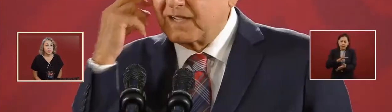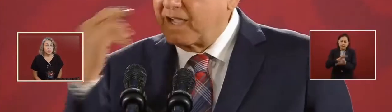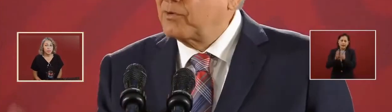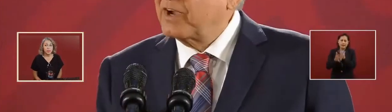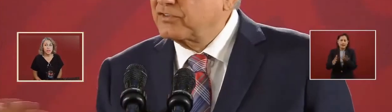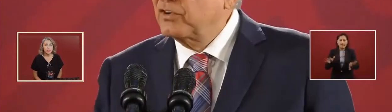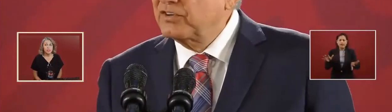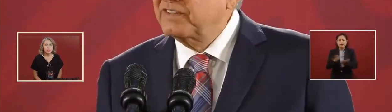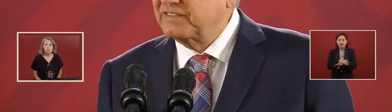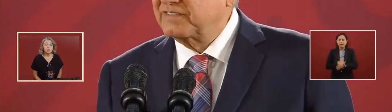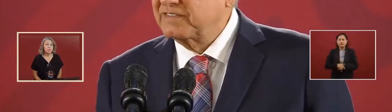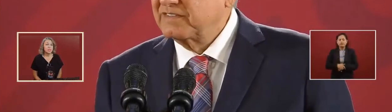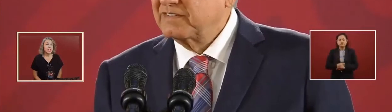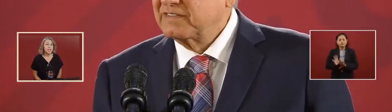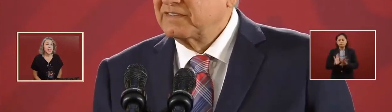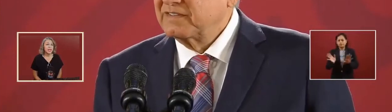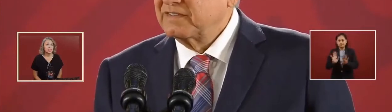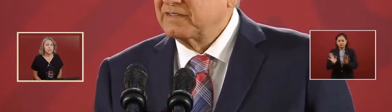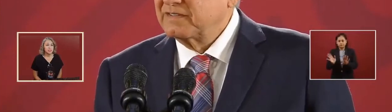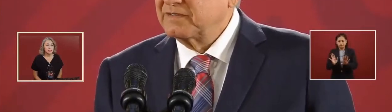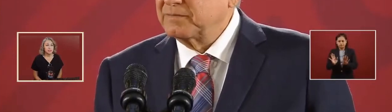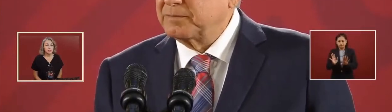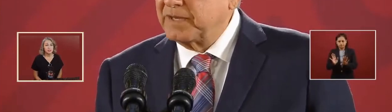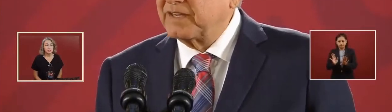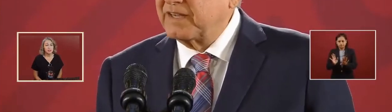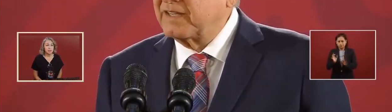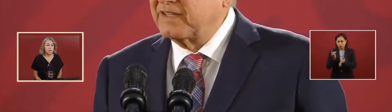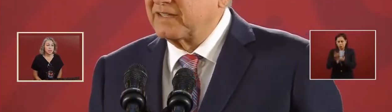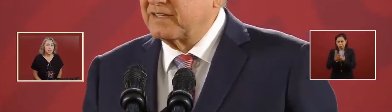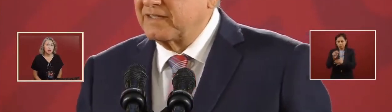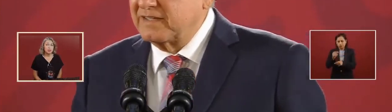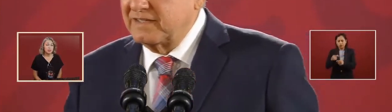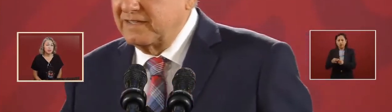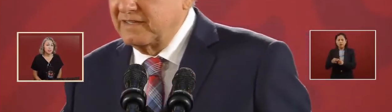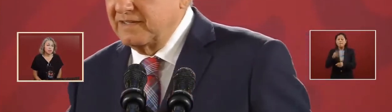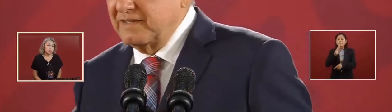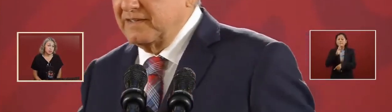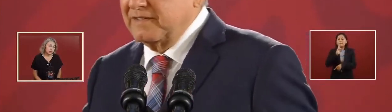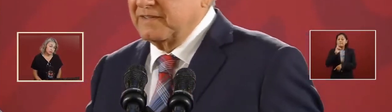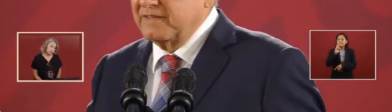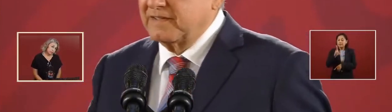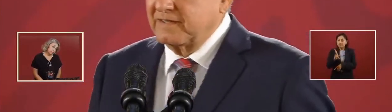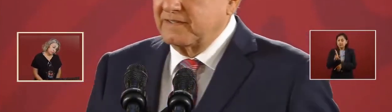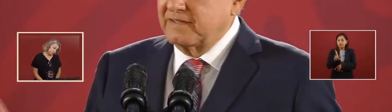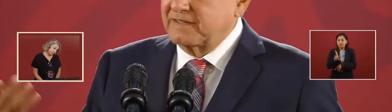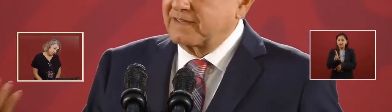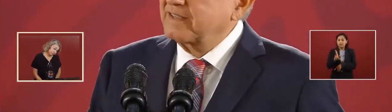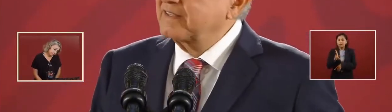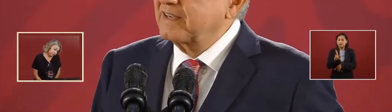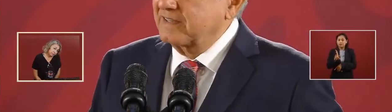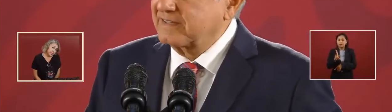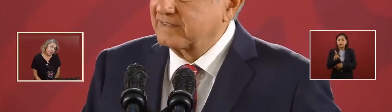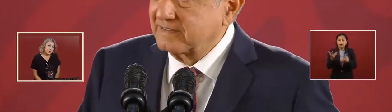actions in order to regenerate